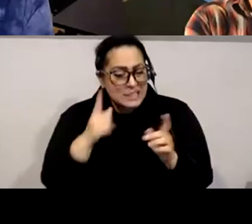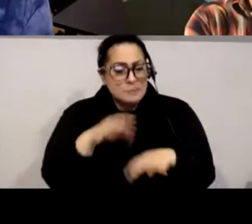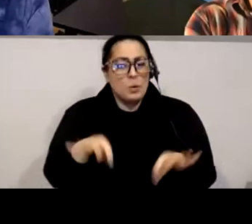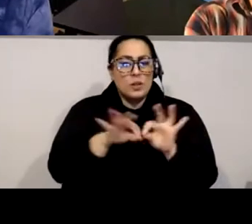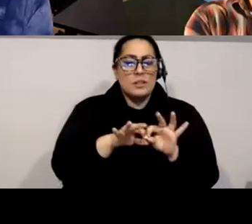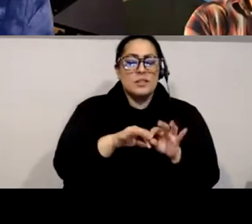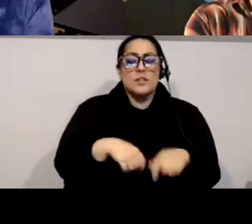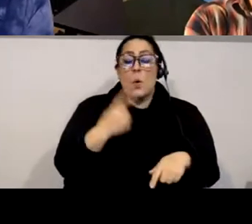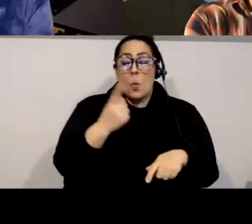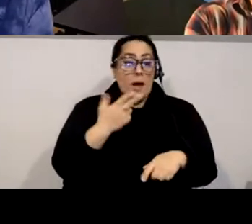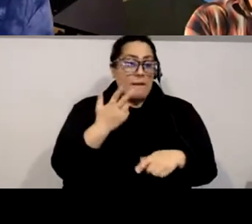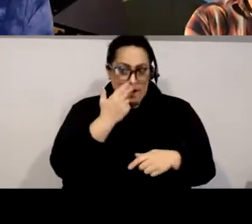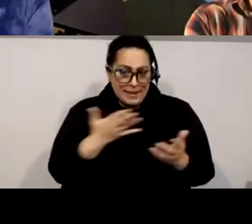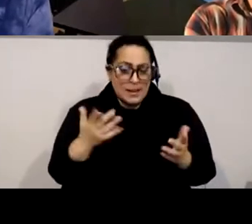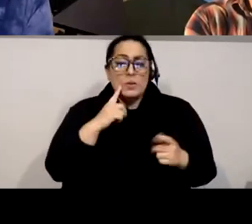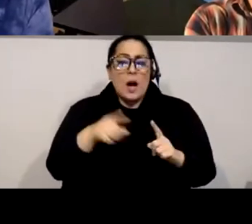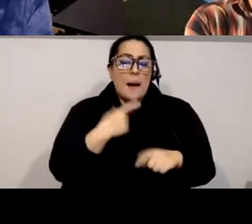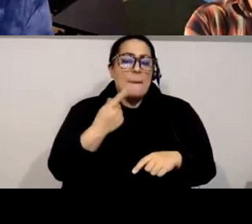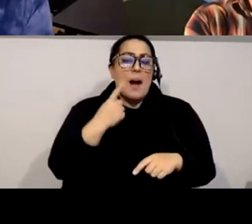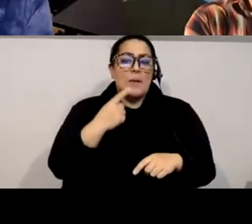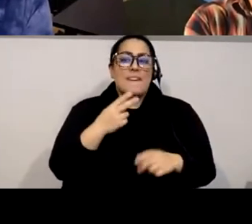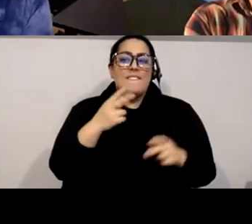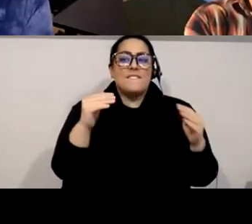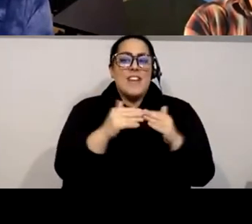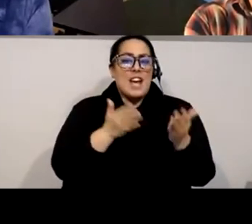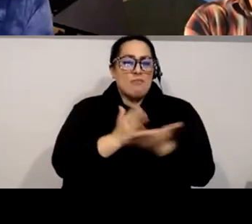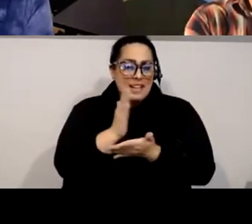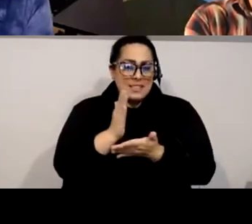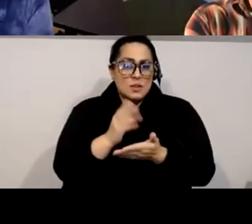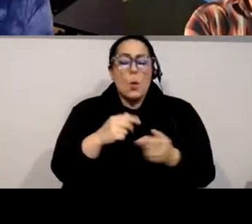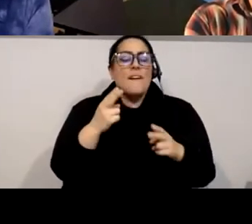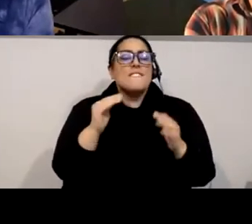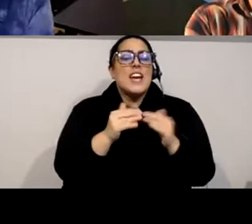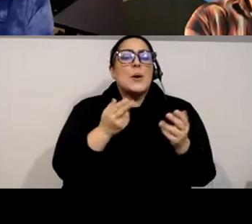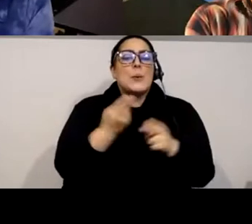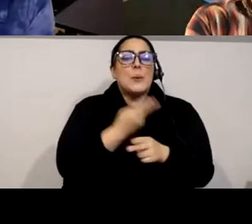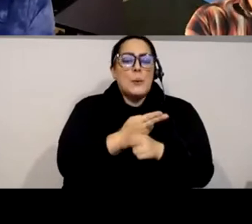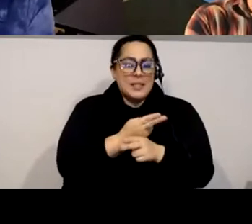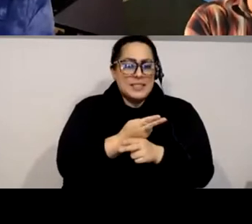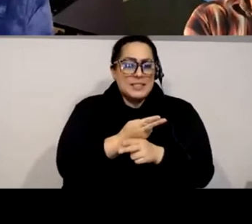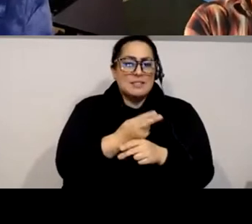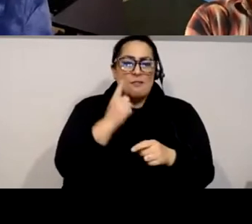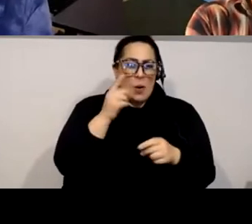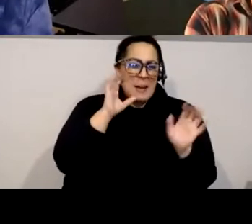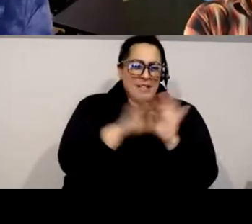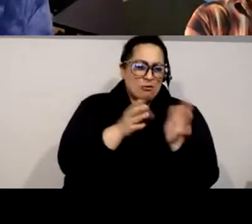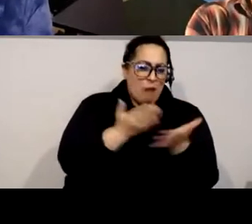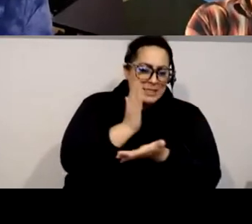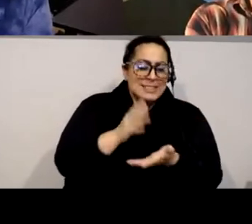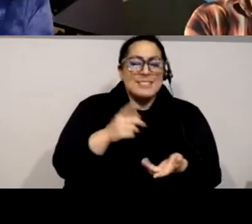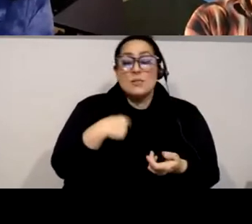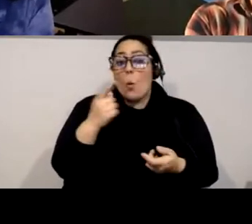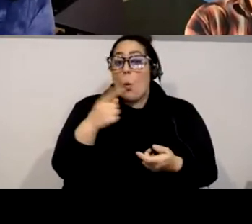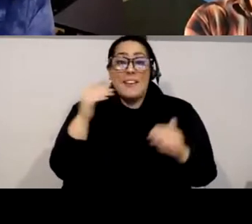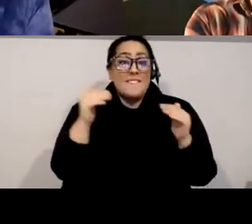always talk about fair use example you know when it comes up but fair use is only good if you can go to court and argue it you know which is a